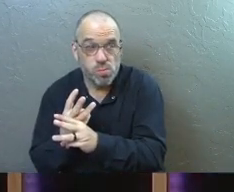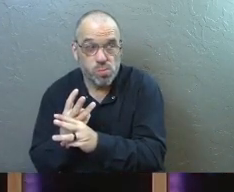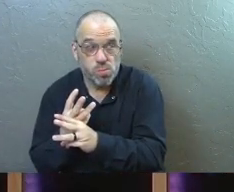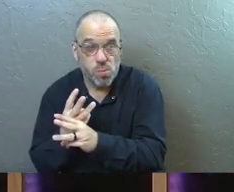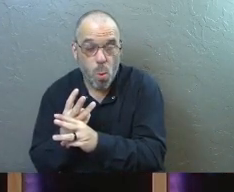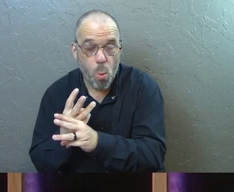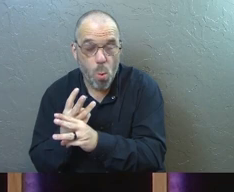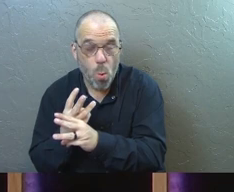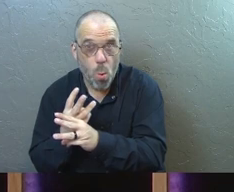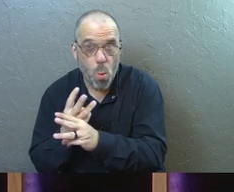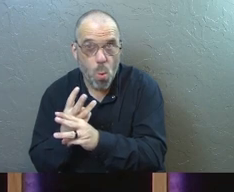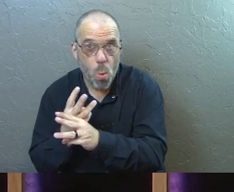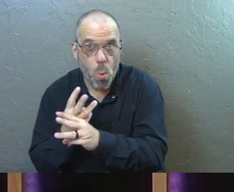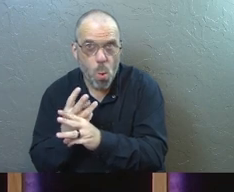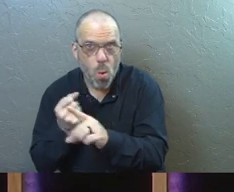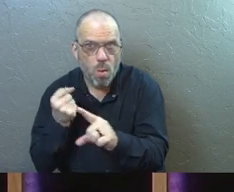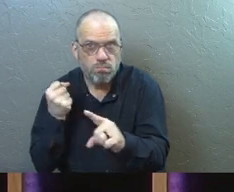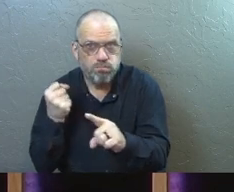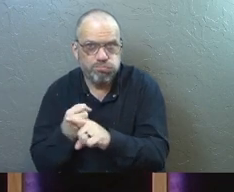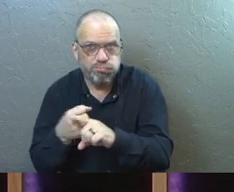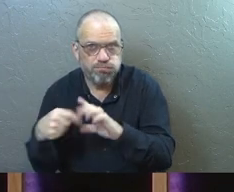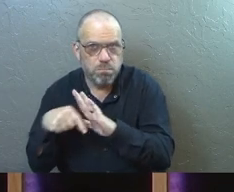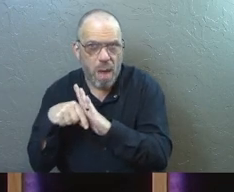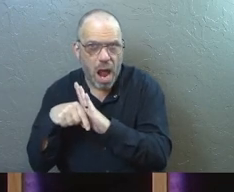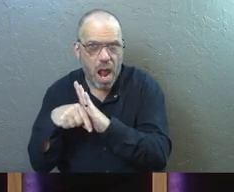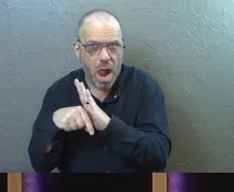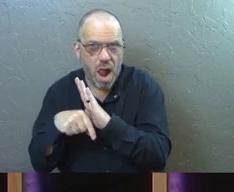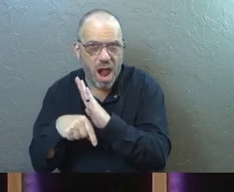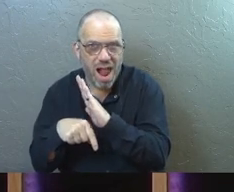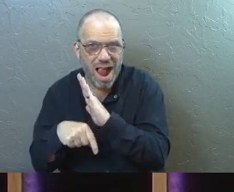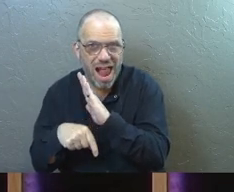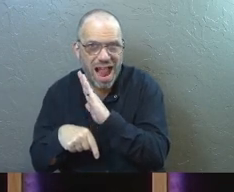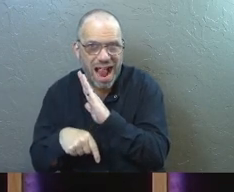That's as deep as it gets, folks. And that's scary.